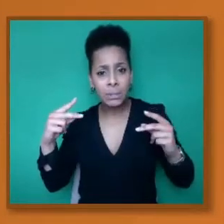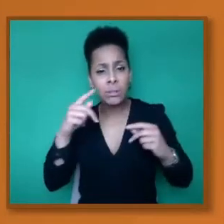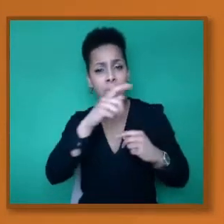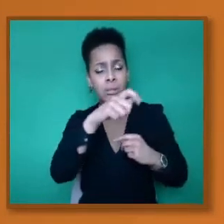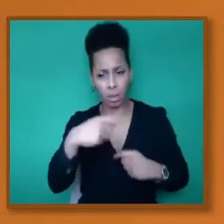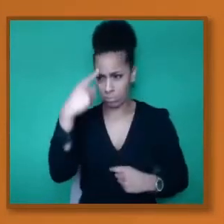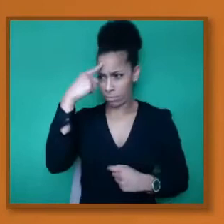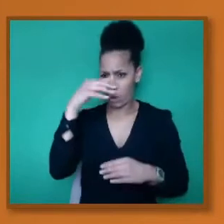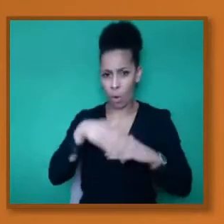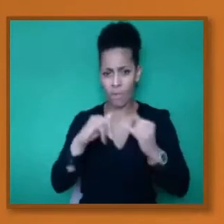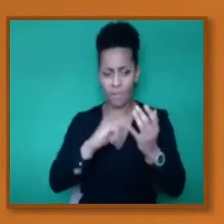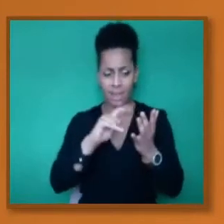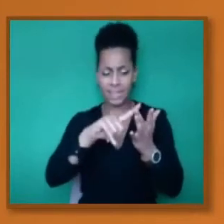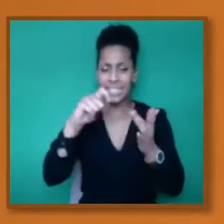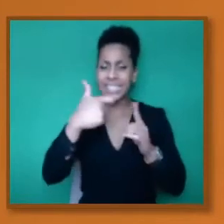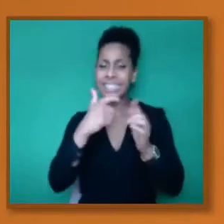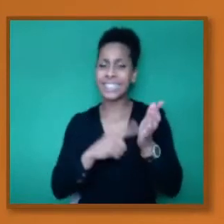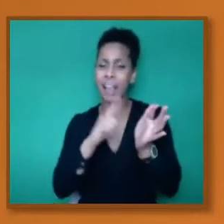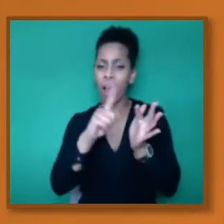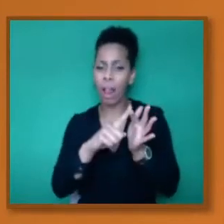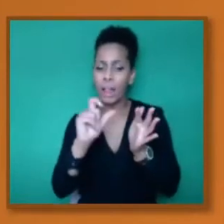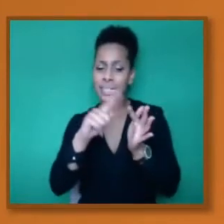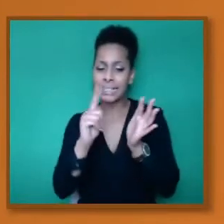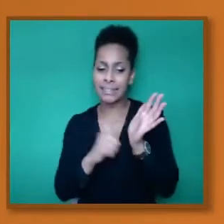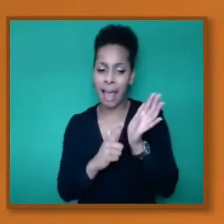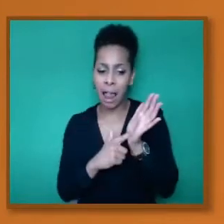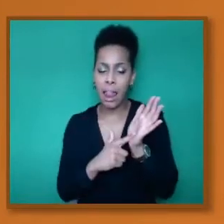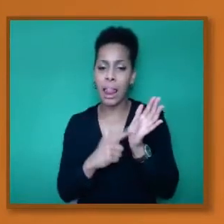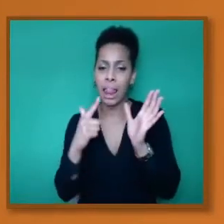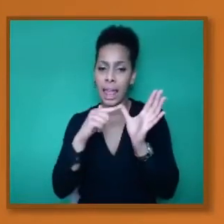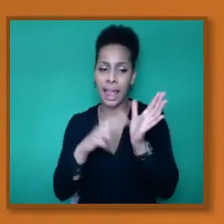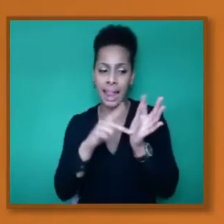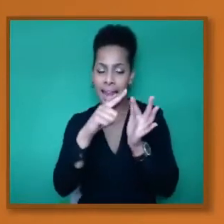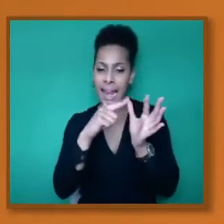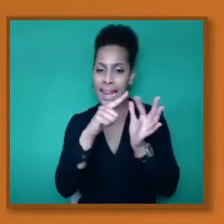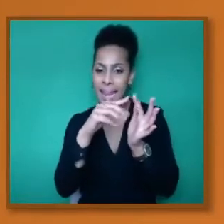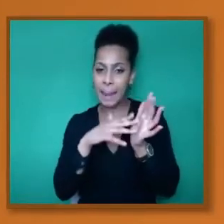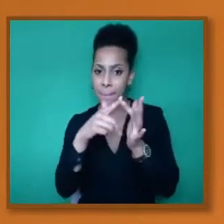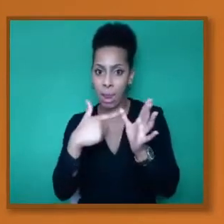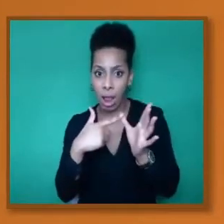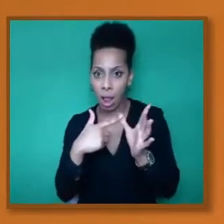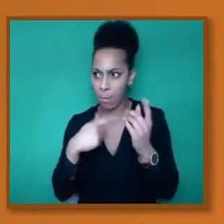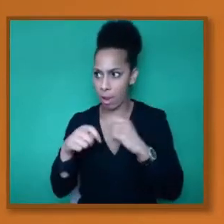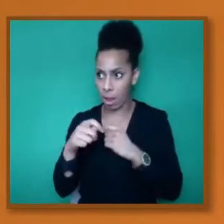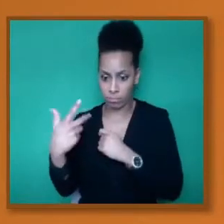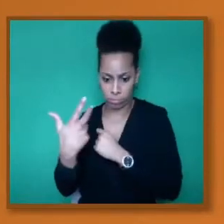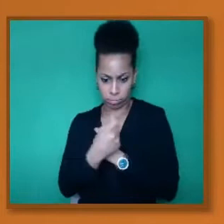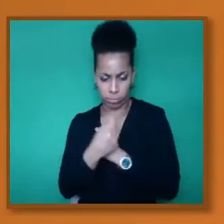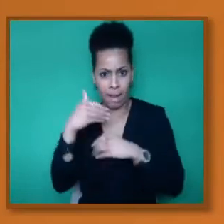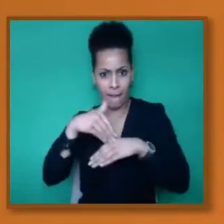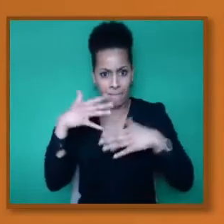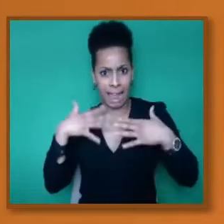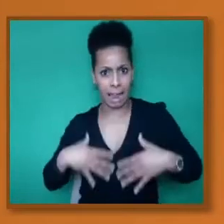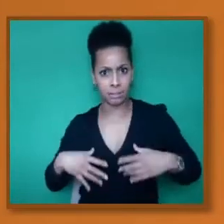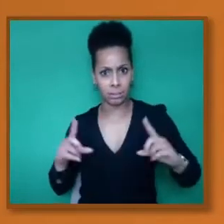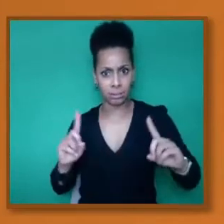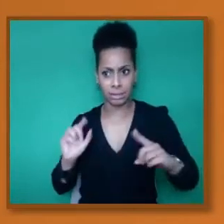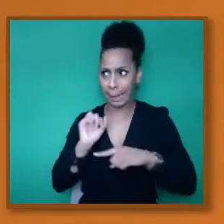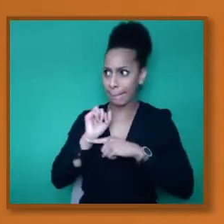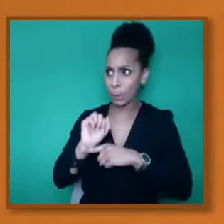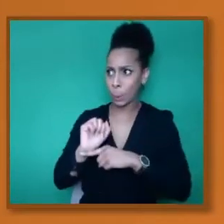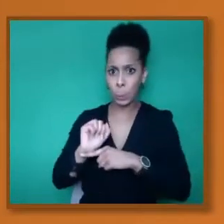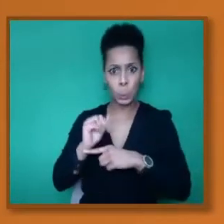around thalassemia, what does it do to the immune system? And whether or not the